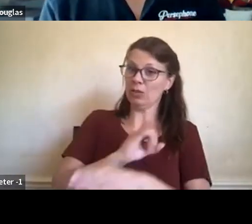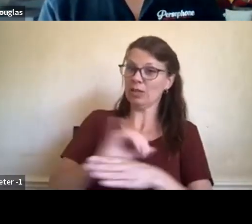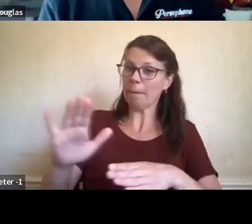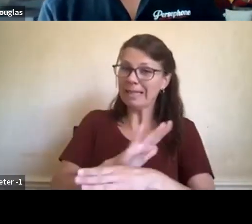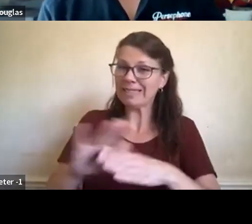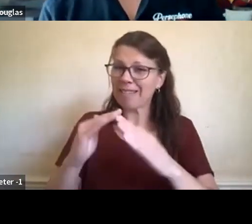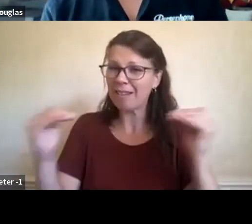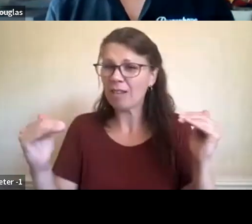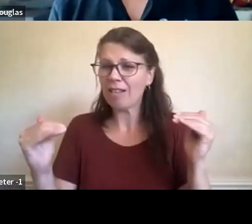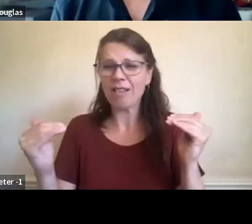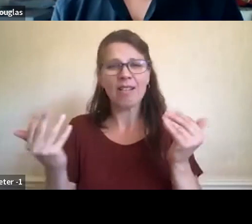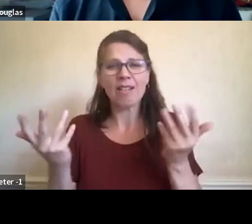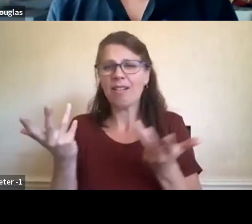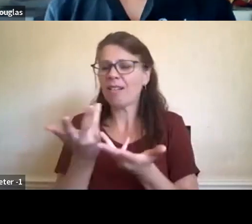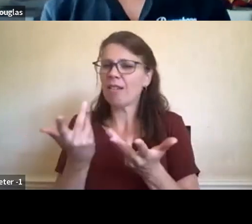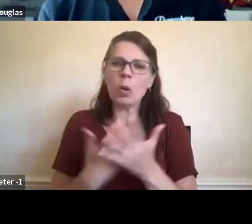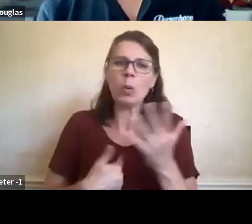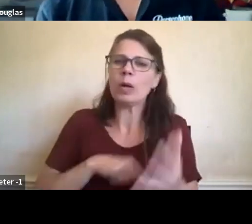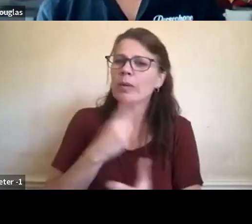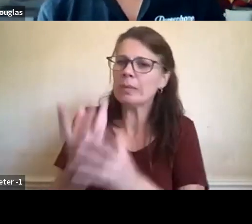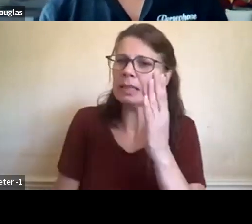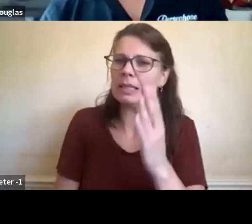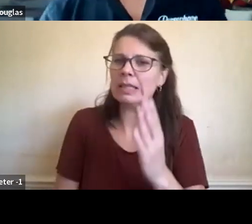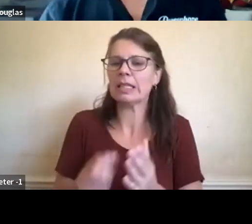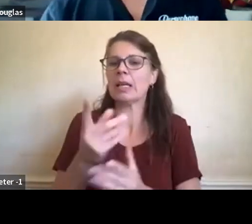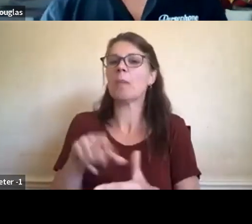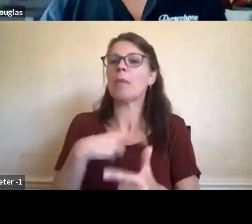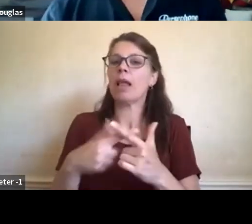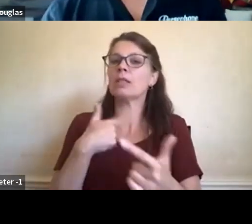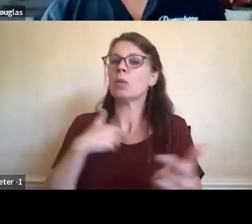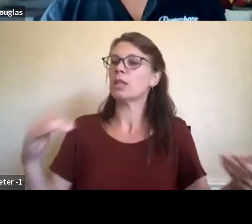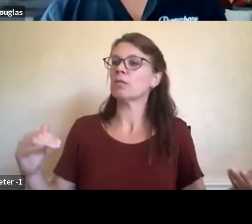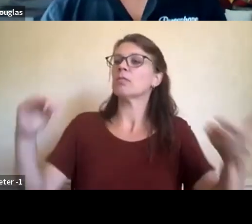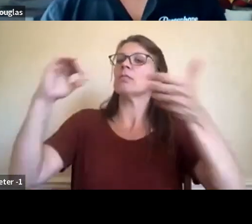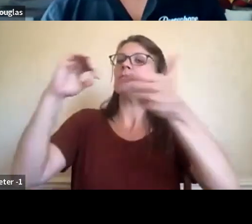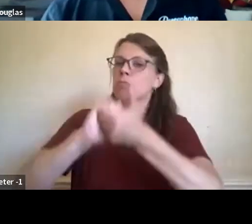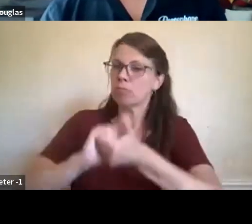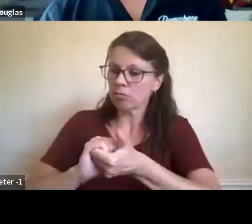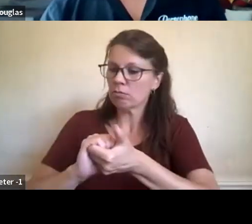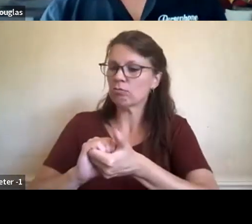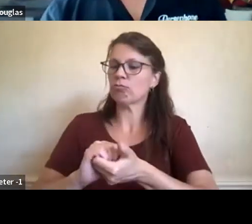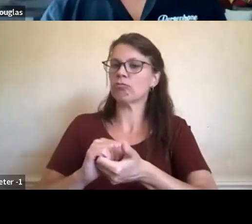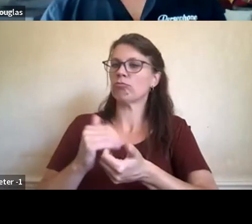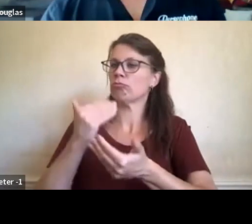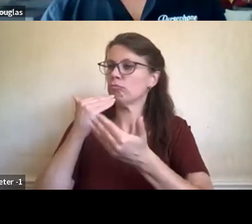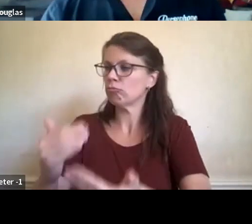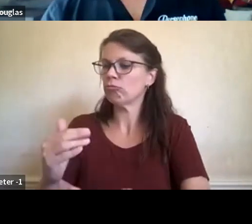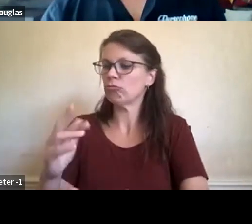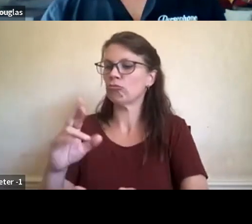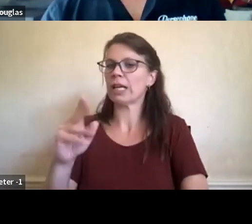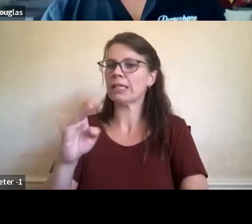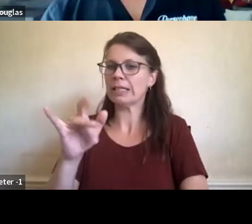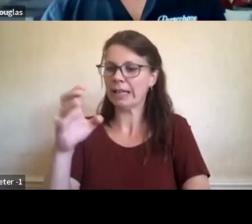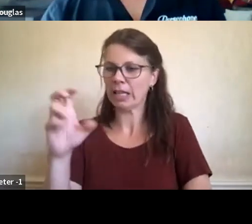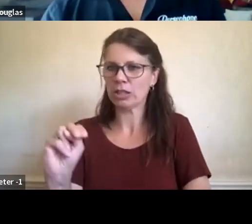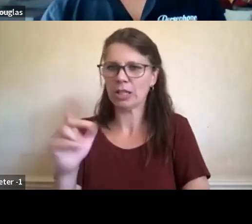required? And what does reconciliation look like through, you know, this coastal collaboration with First Nations, really stemming from the